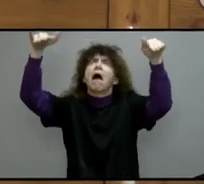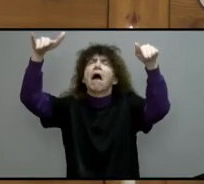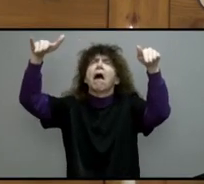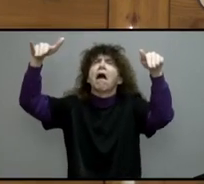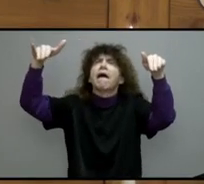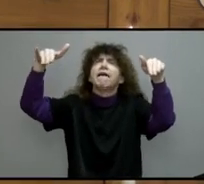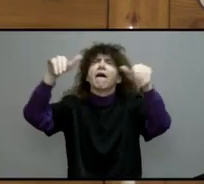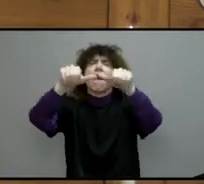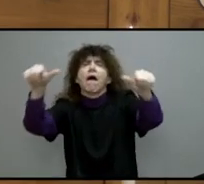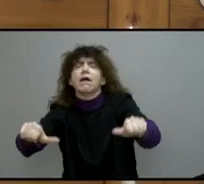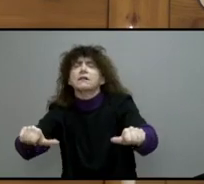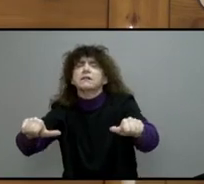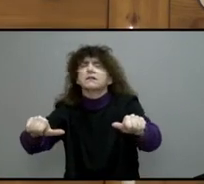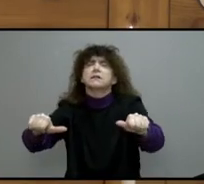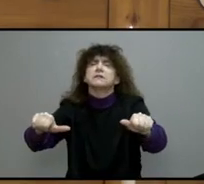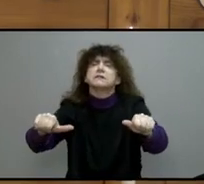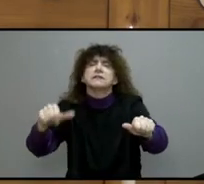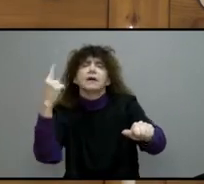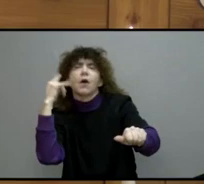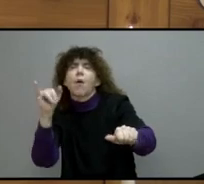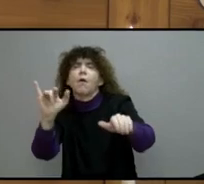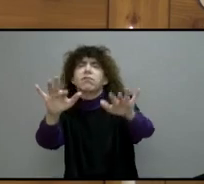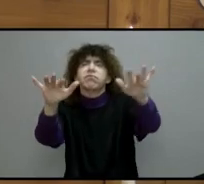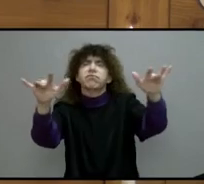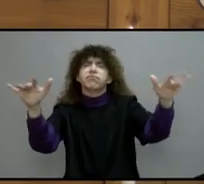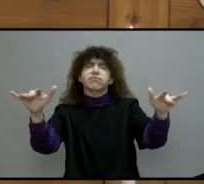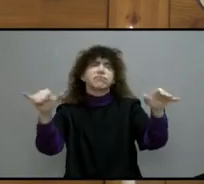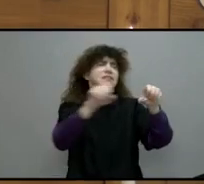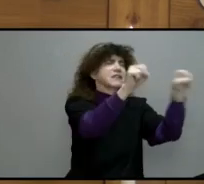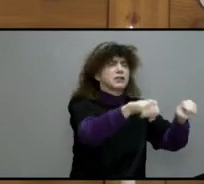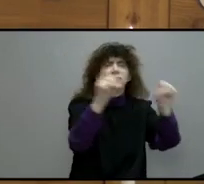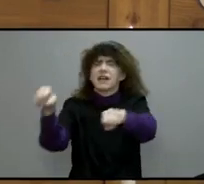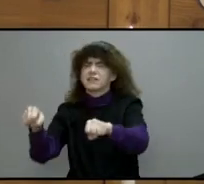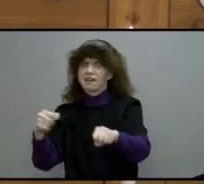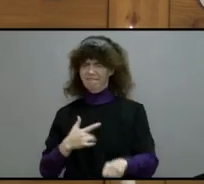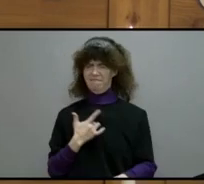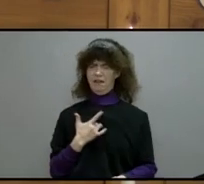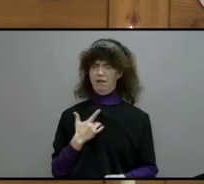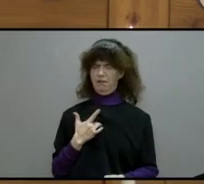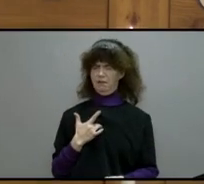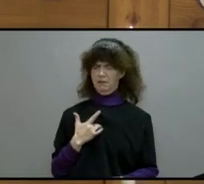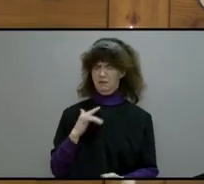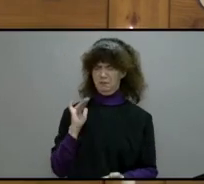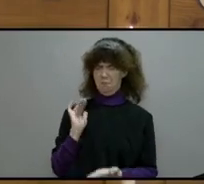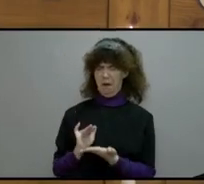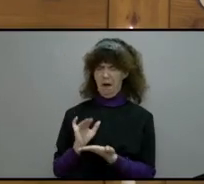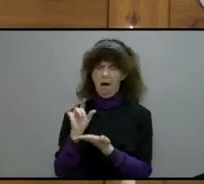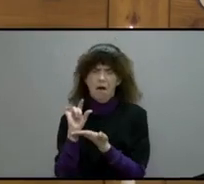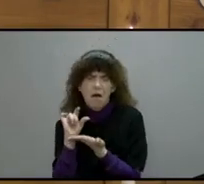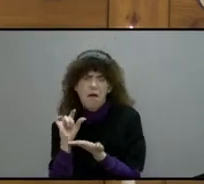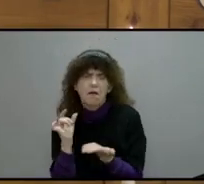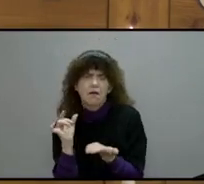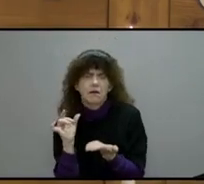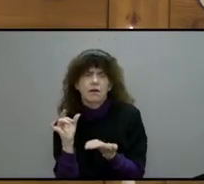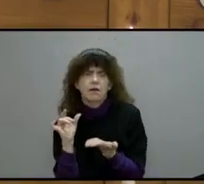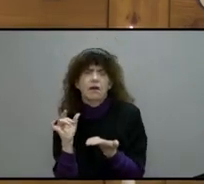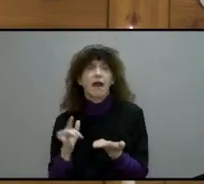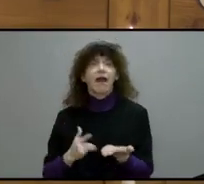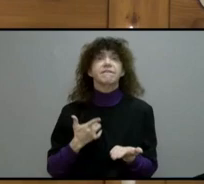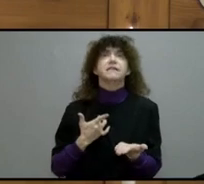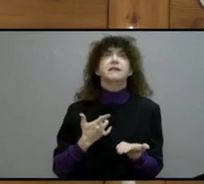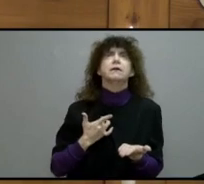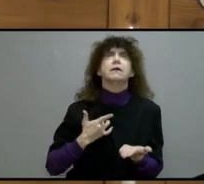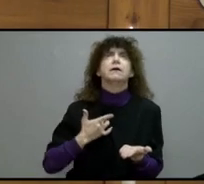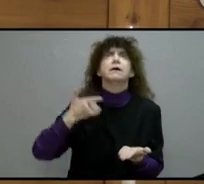gold, I feel so small. When I'm in a place like that, I sense God's presence and